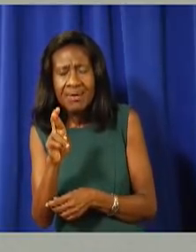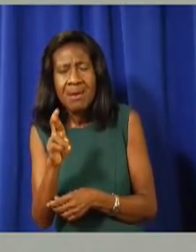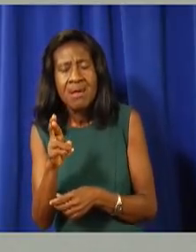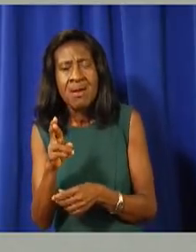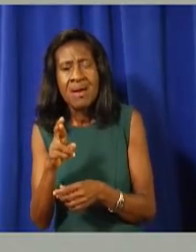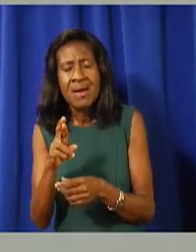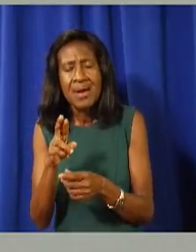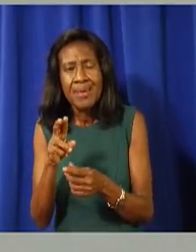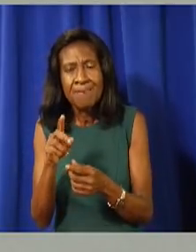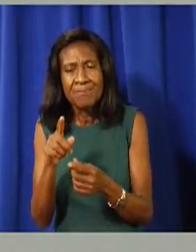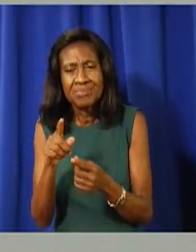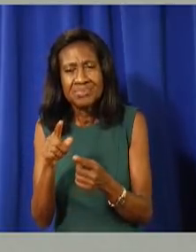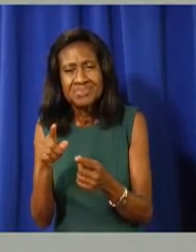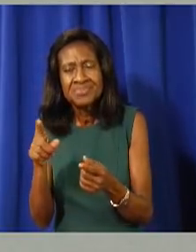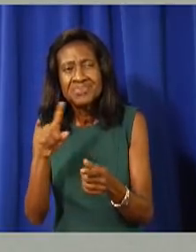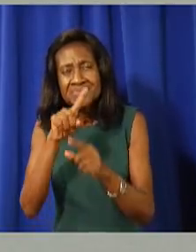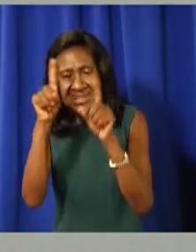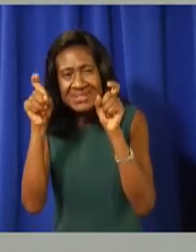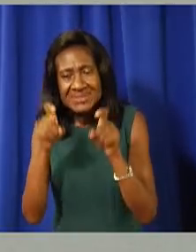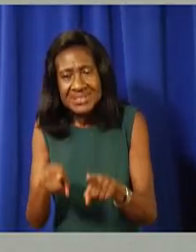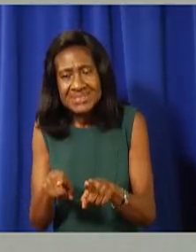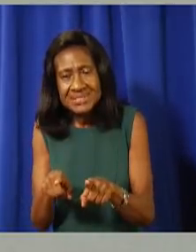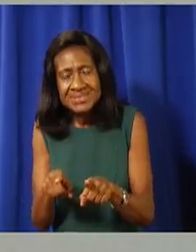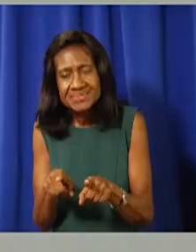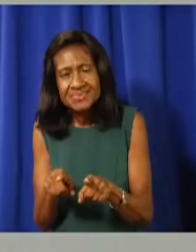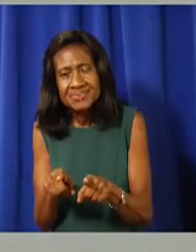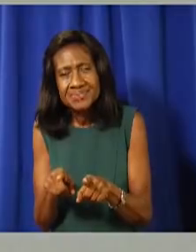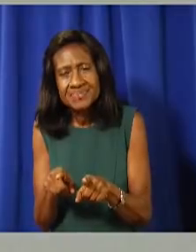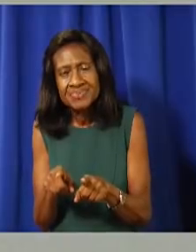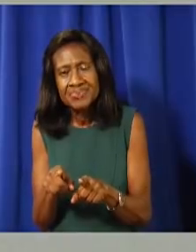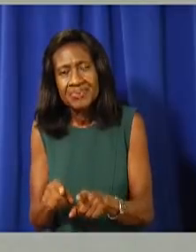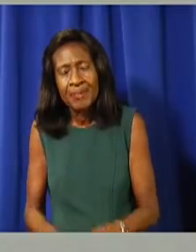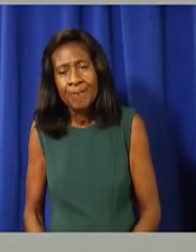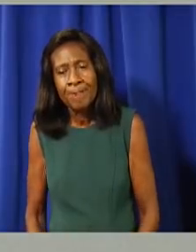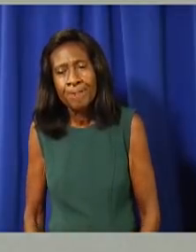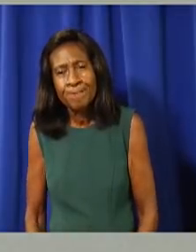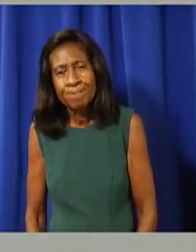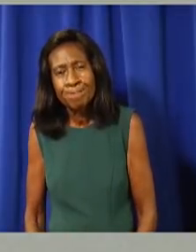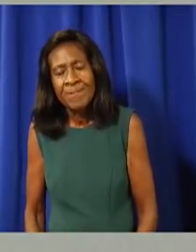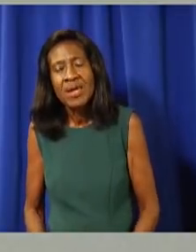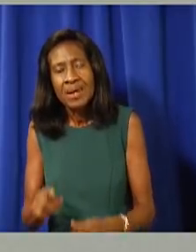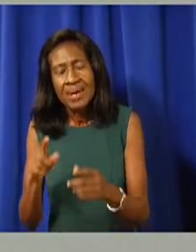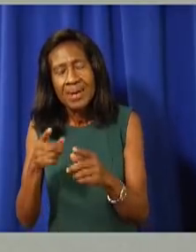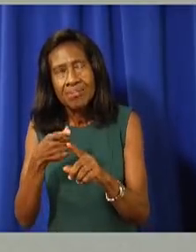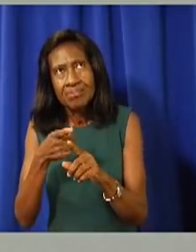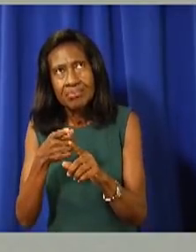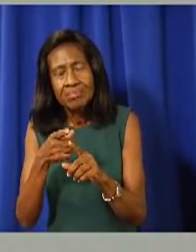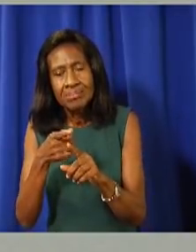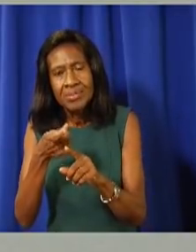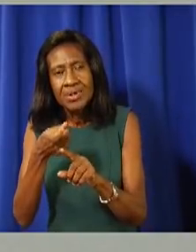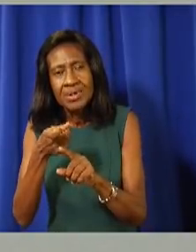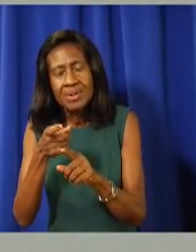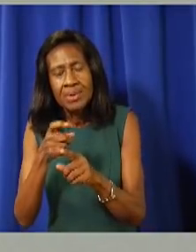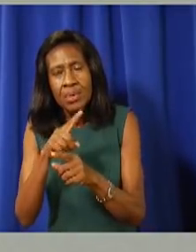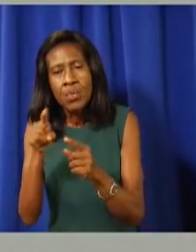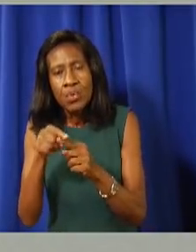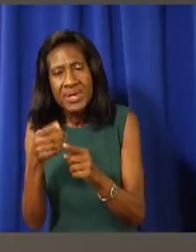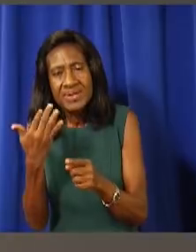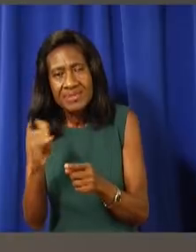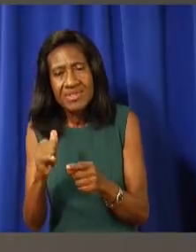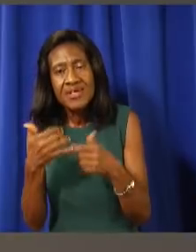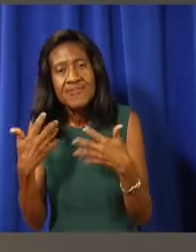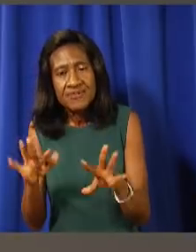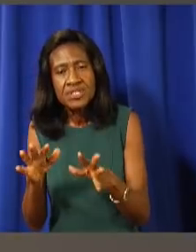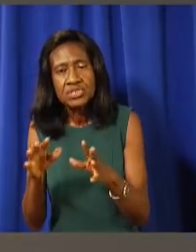affected, sorry, infected, and whether they can, they can get out of, um, quarantine or whether they can come in for that matter. Before just,